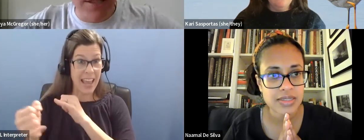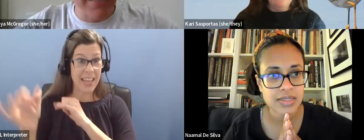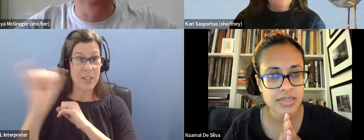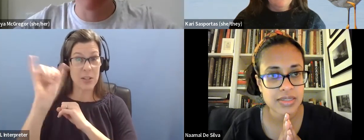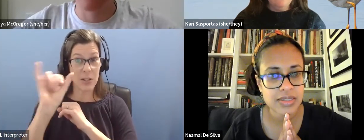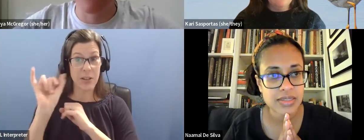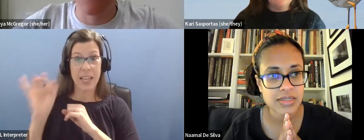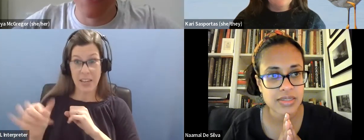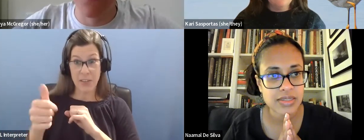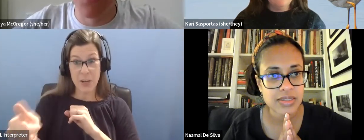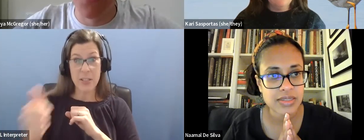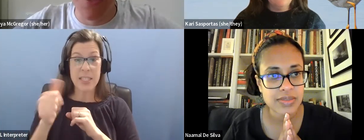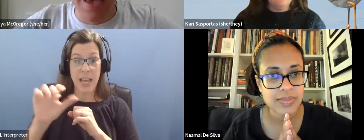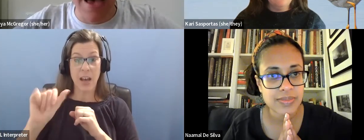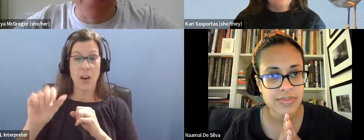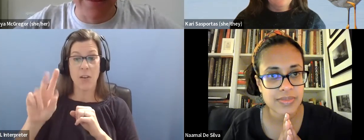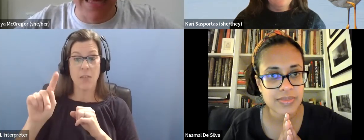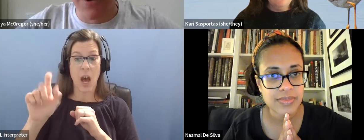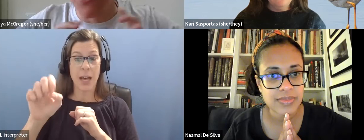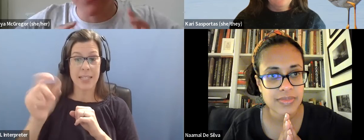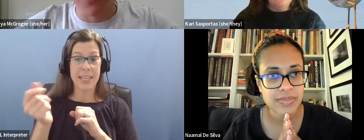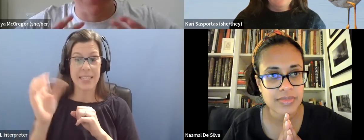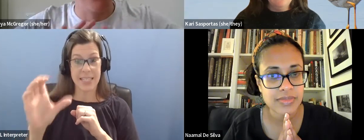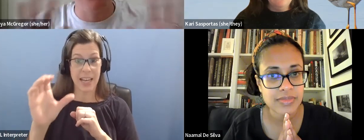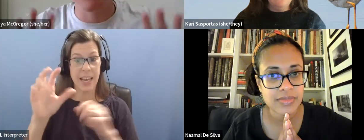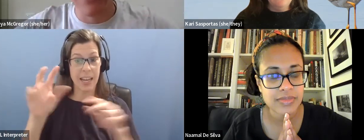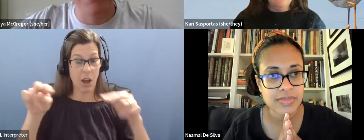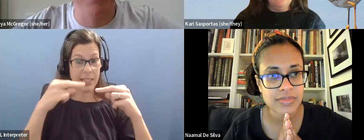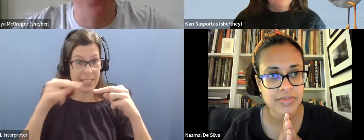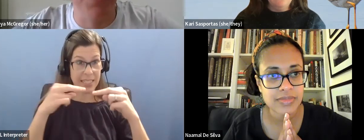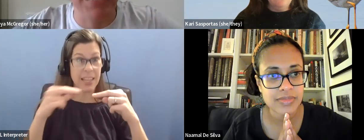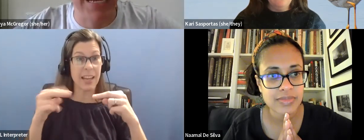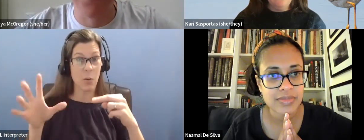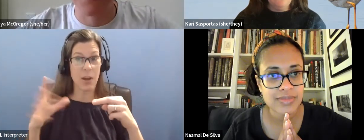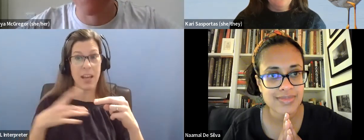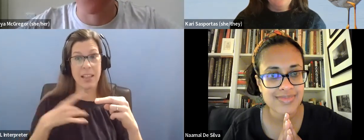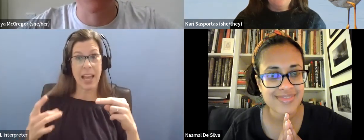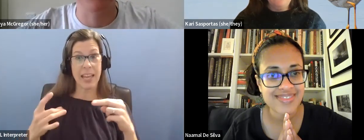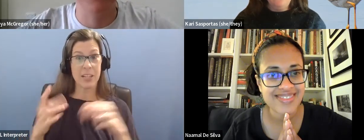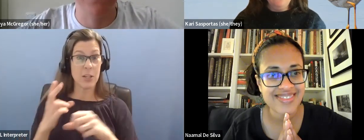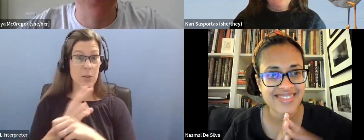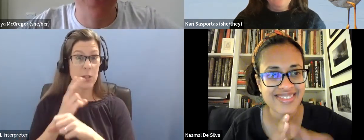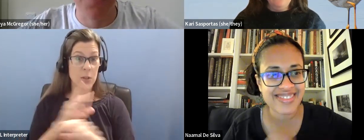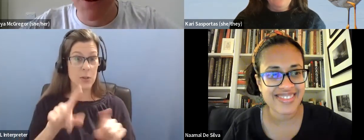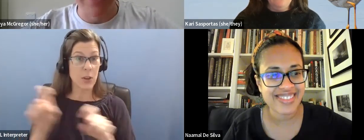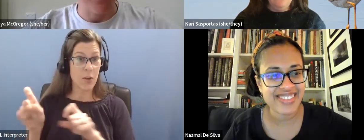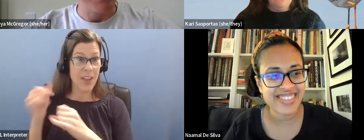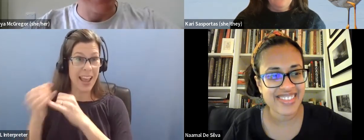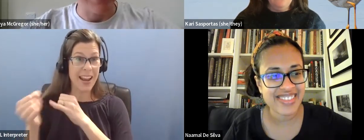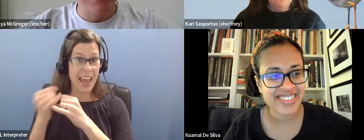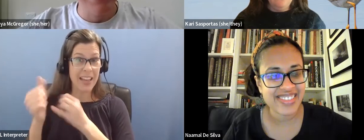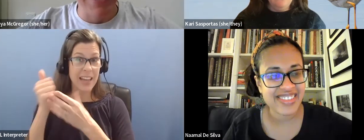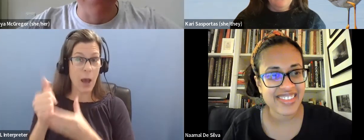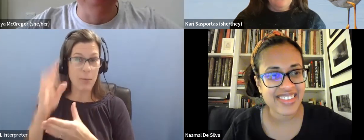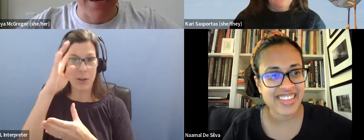you're autistic, we'd really love to hear from you in that little survey. We'll use the answers anonymously to help create more resources for the BirdAbility